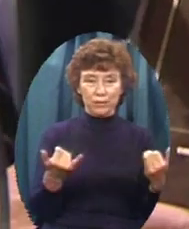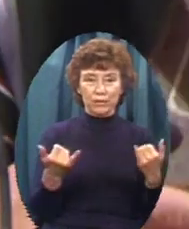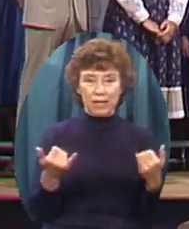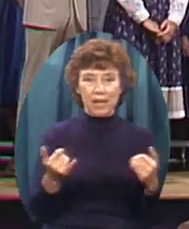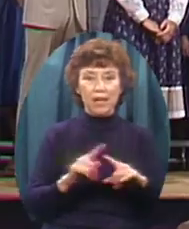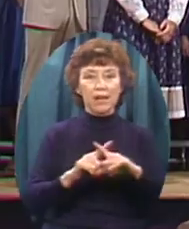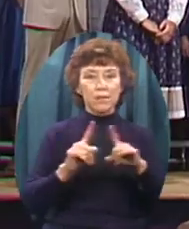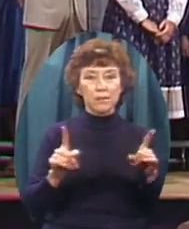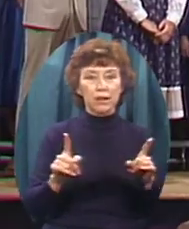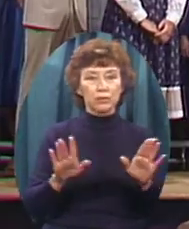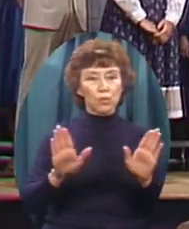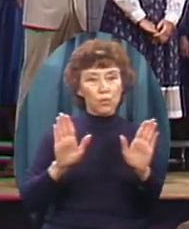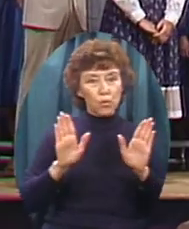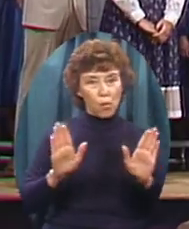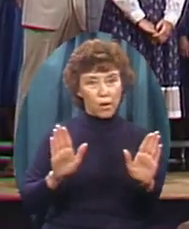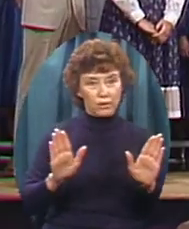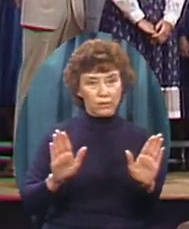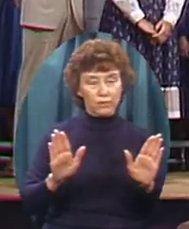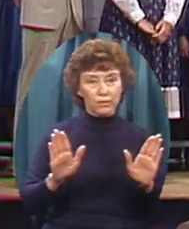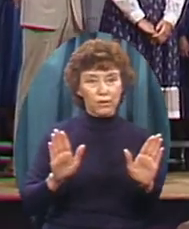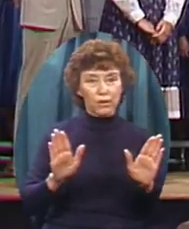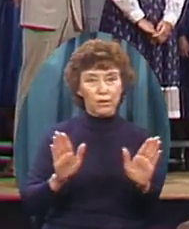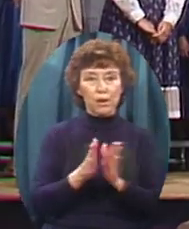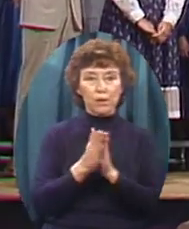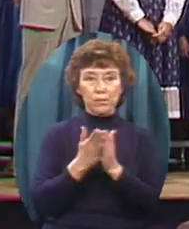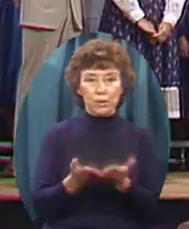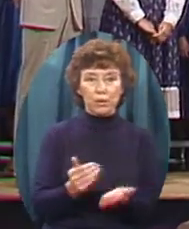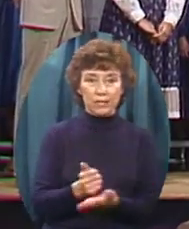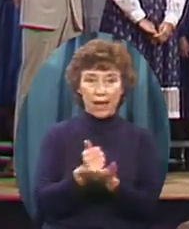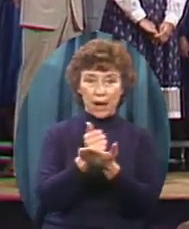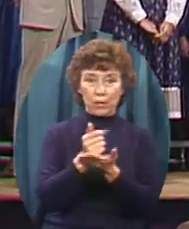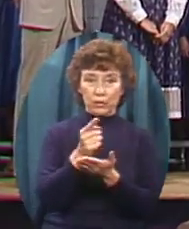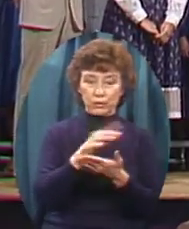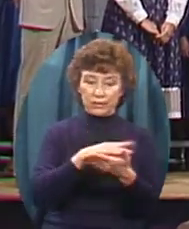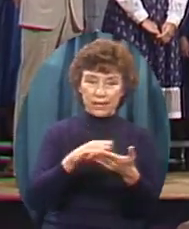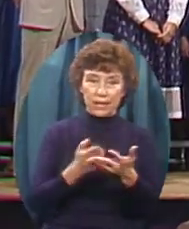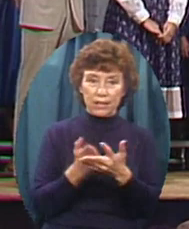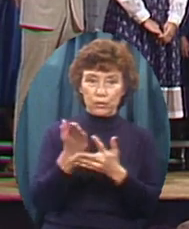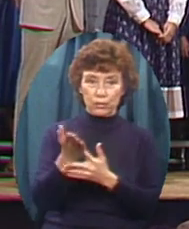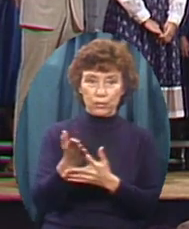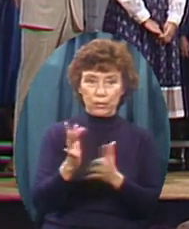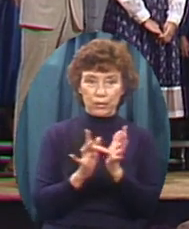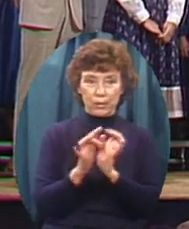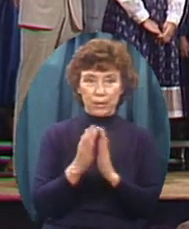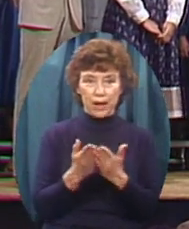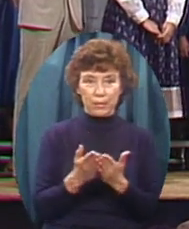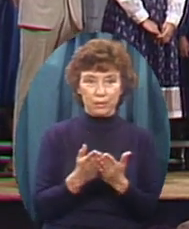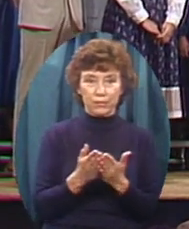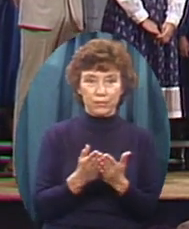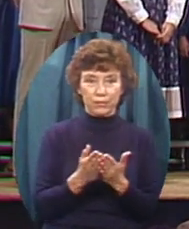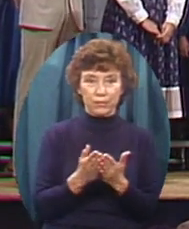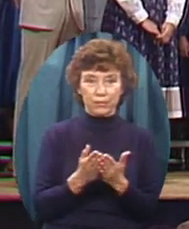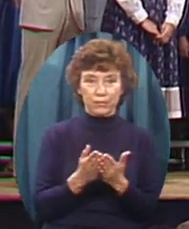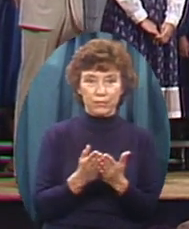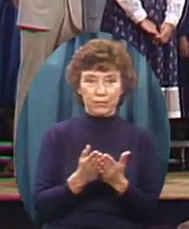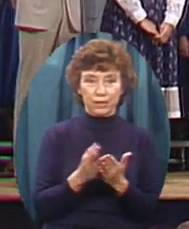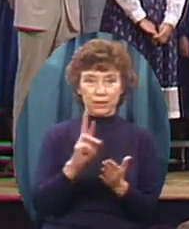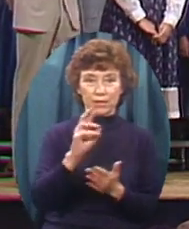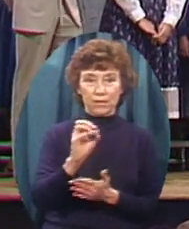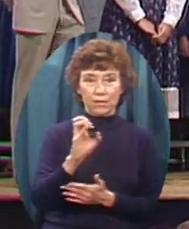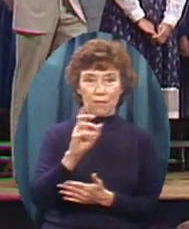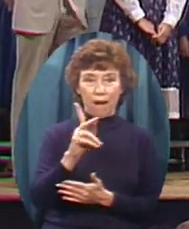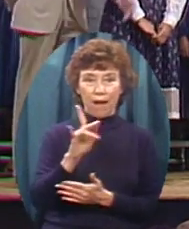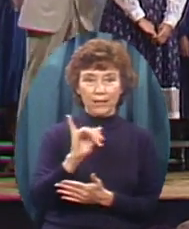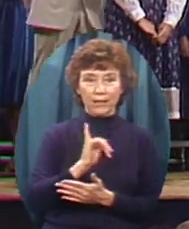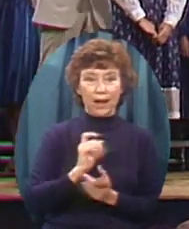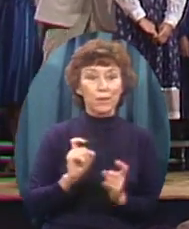pages 500 pages of illustrations A tour guide Through the word of God And Rocky I think I'll give that one to you Where's Rocky?